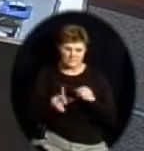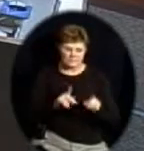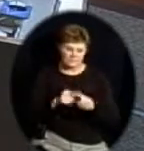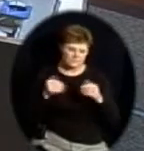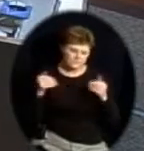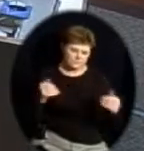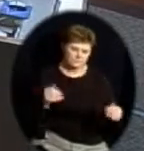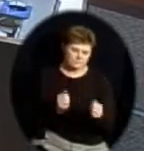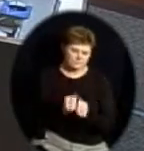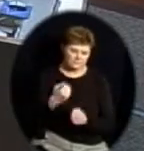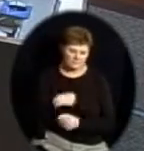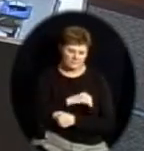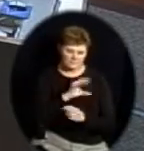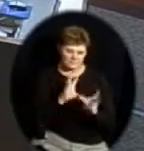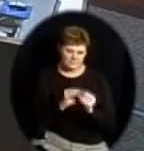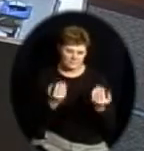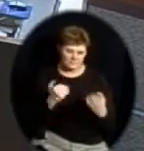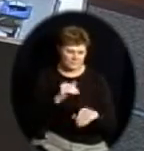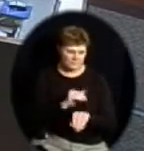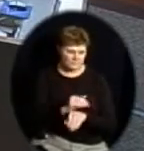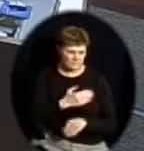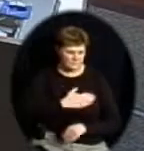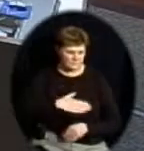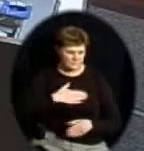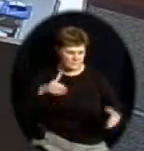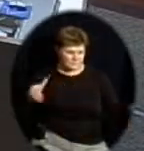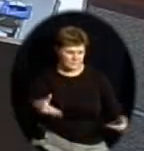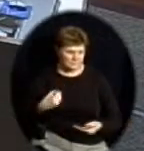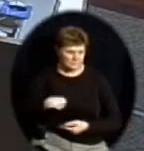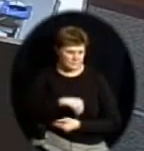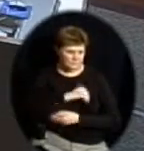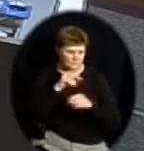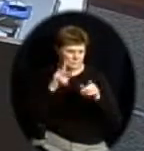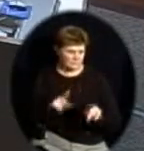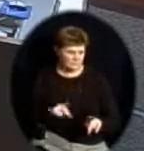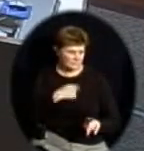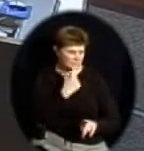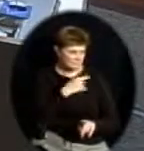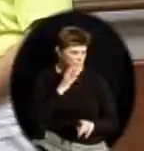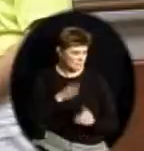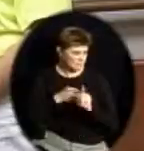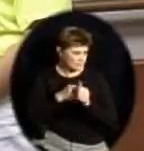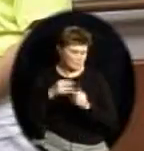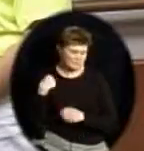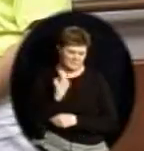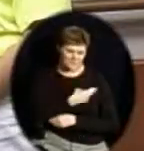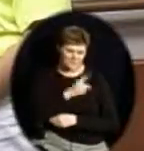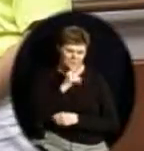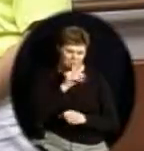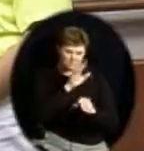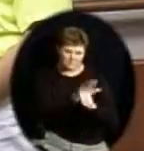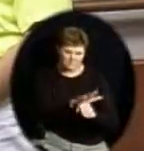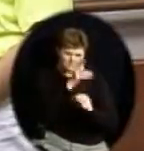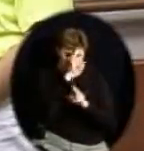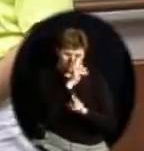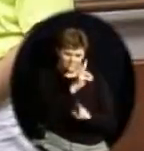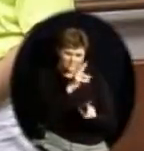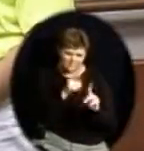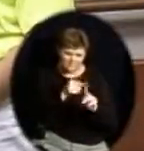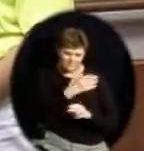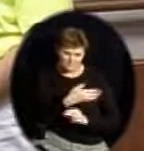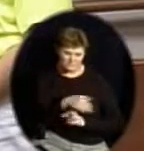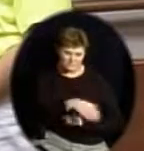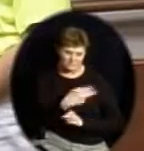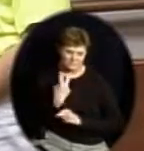Awe, would you introduce our guests for the Pledge of Allegiance? I would be happy to. Tonight, we have two students from Oregon Trail Junior